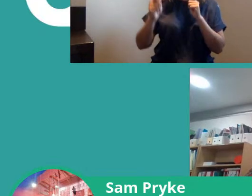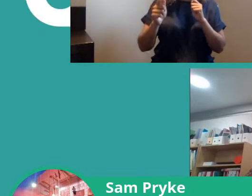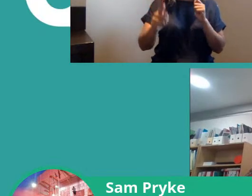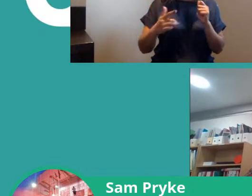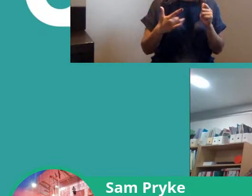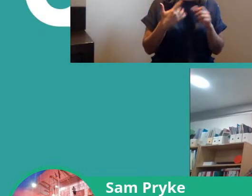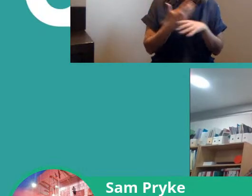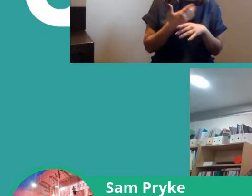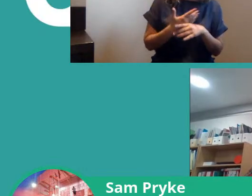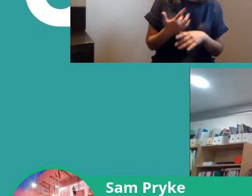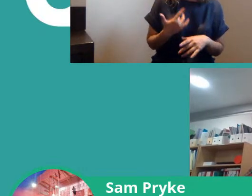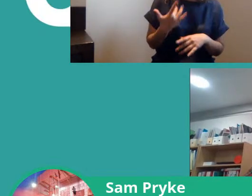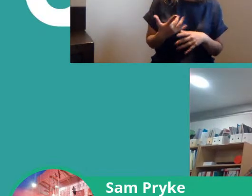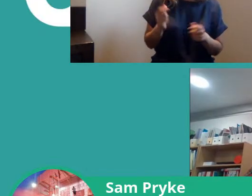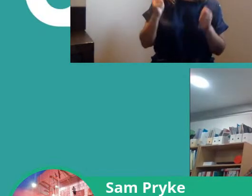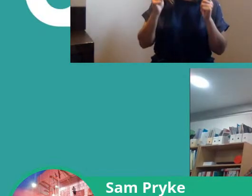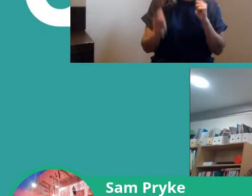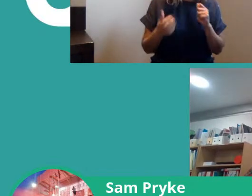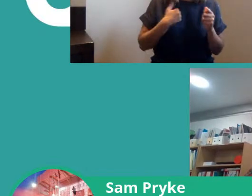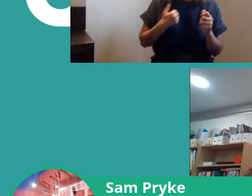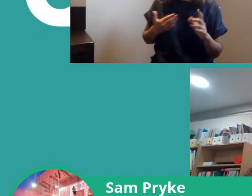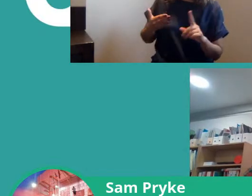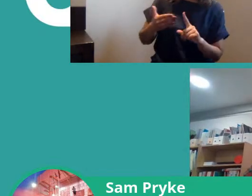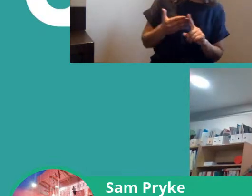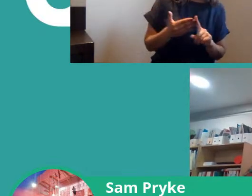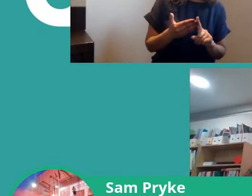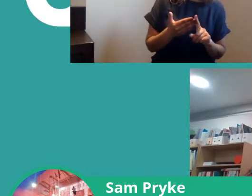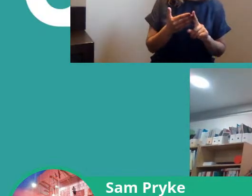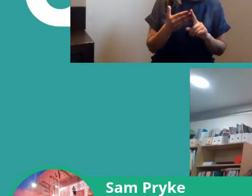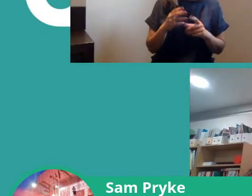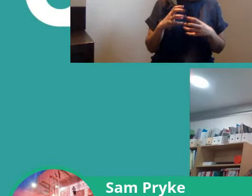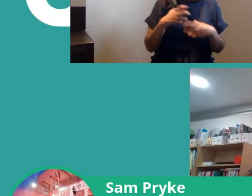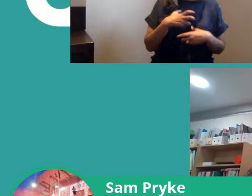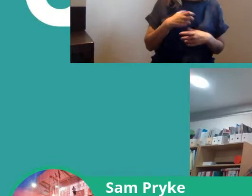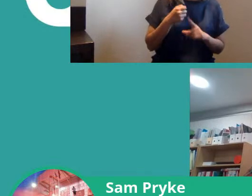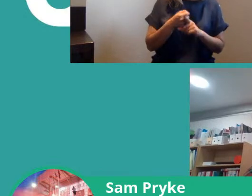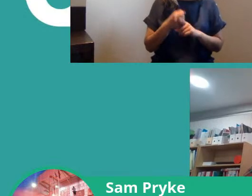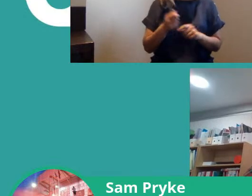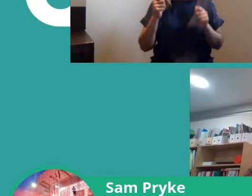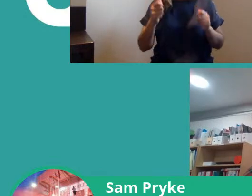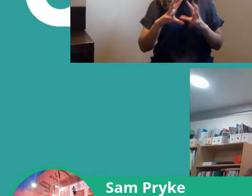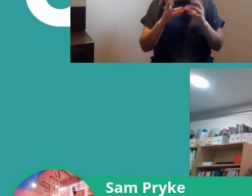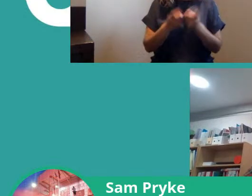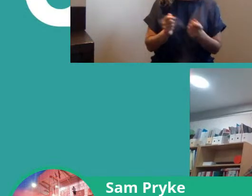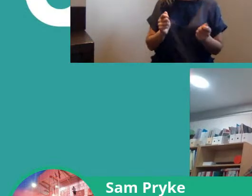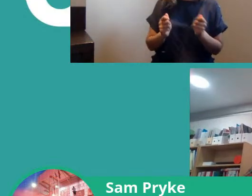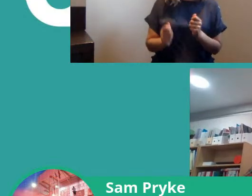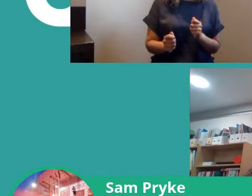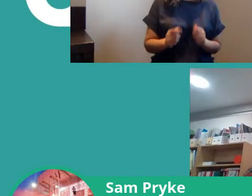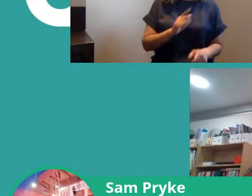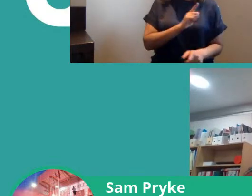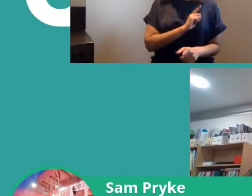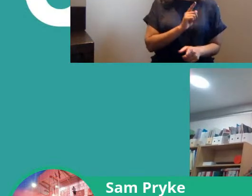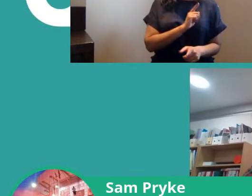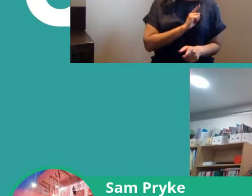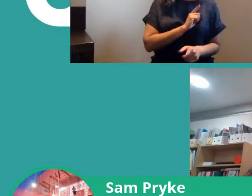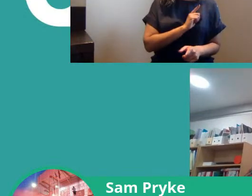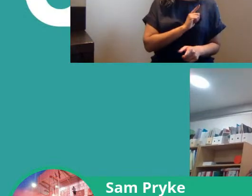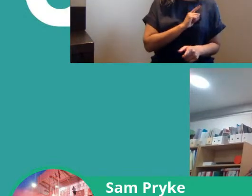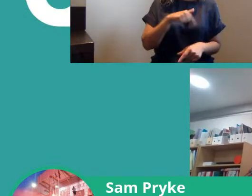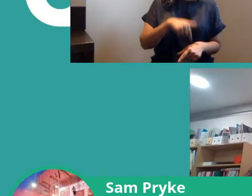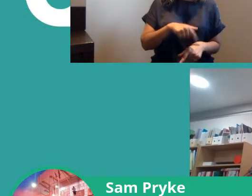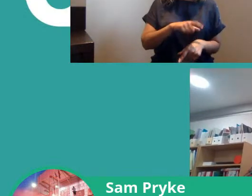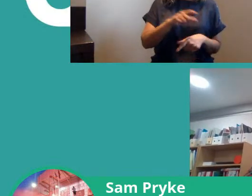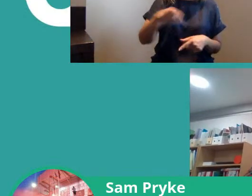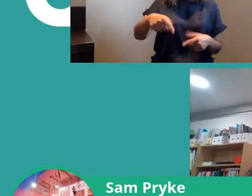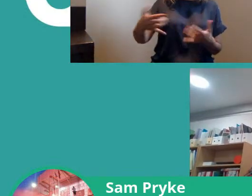how how I approach how I how I do trade unionism and I think yeah the reason why we are we are on this call